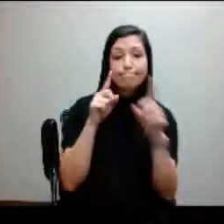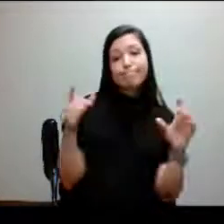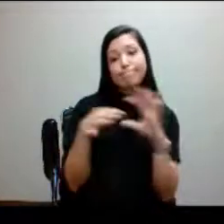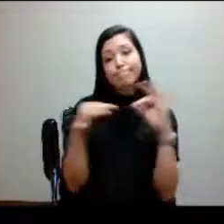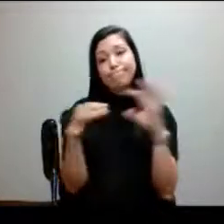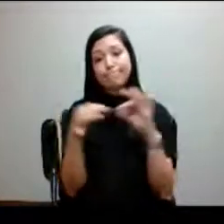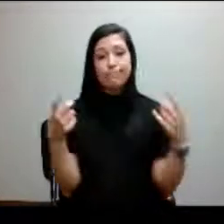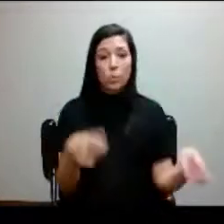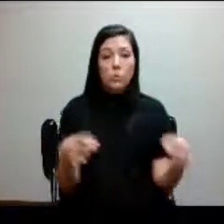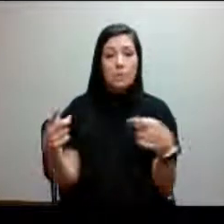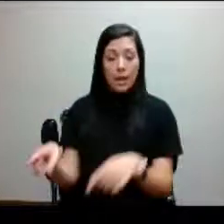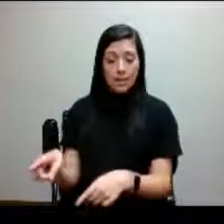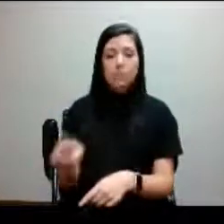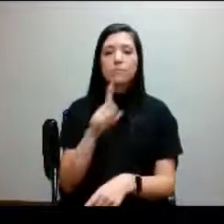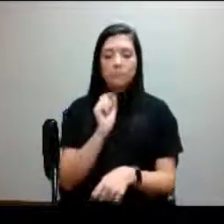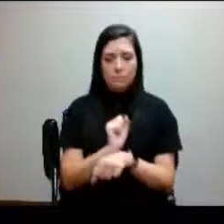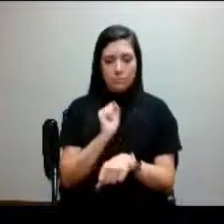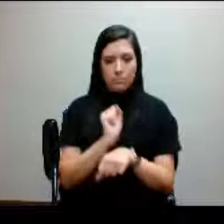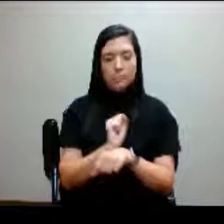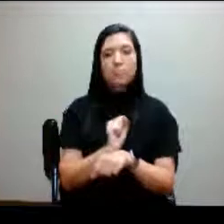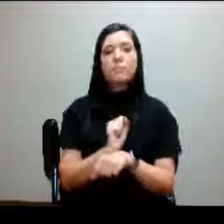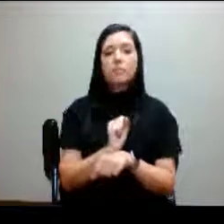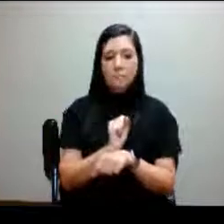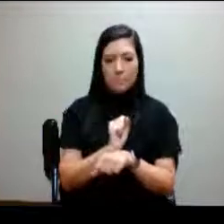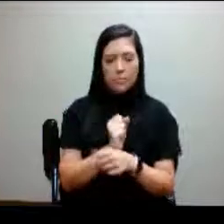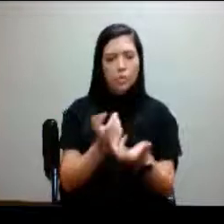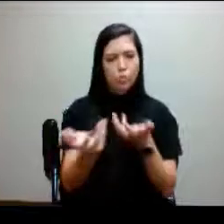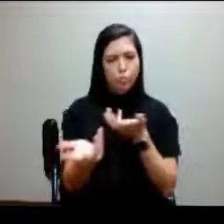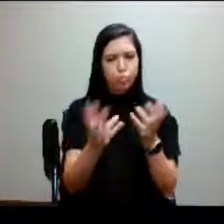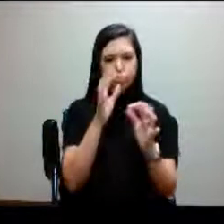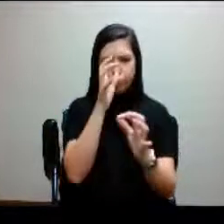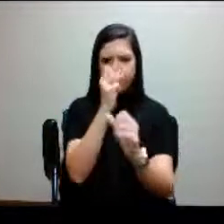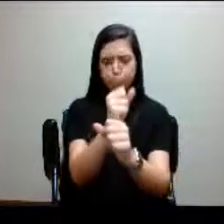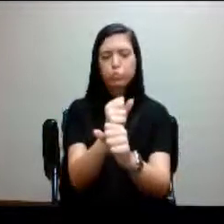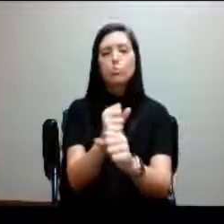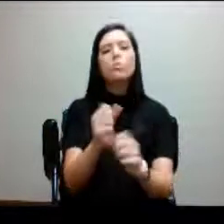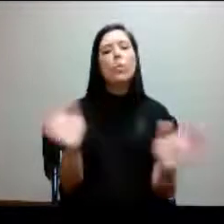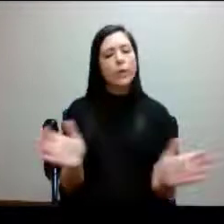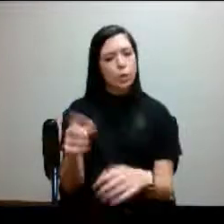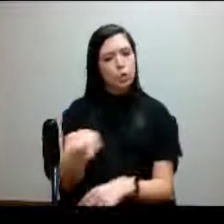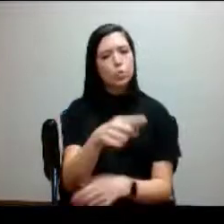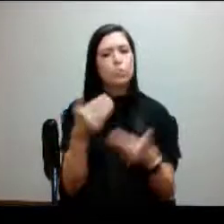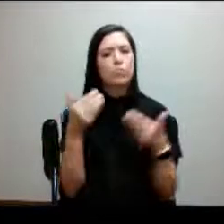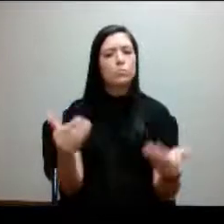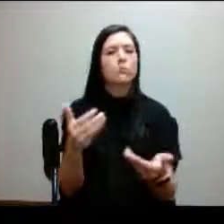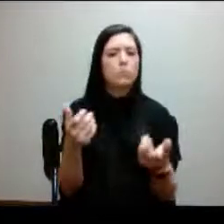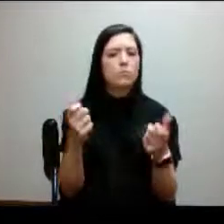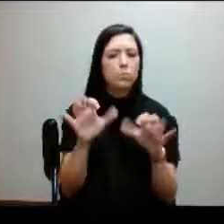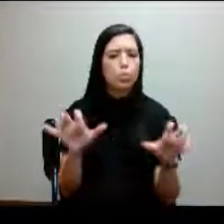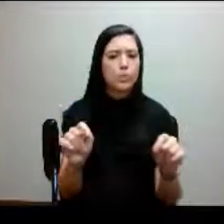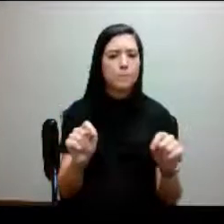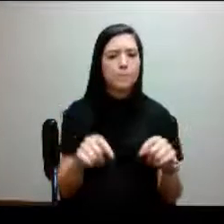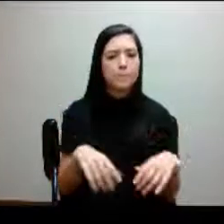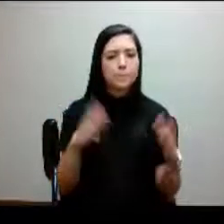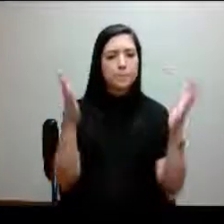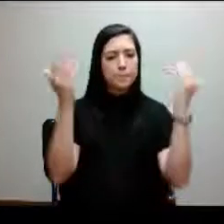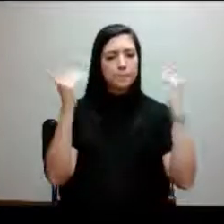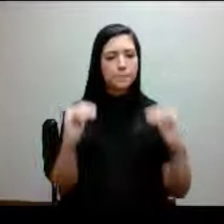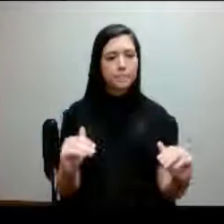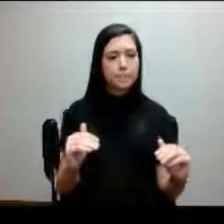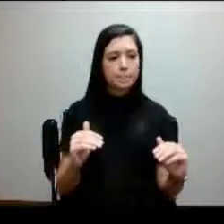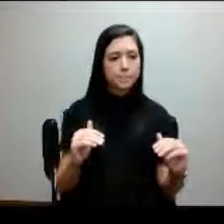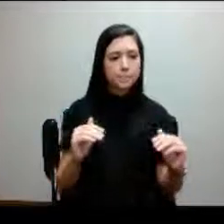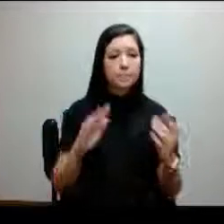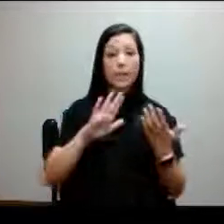place. And they have truly been extremely engaging. And so I encourage all of you all to take advantage of that. The next big thing